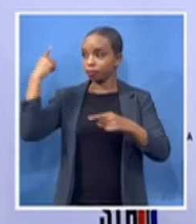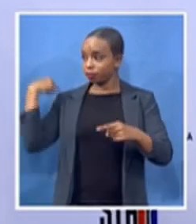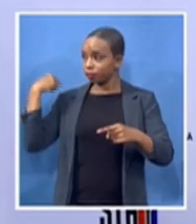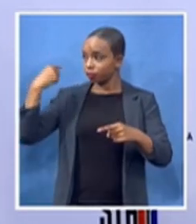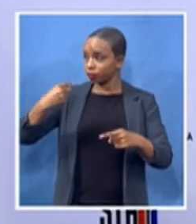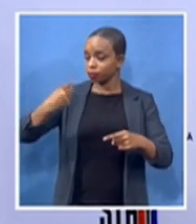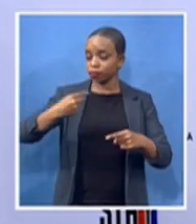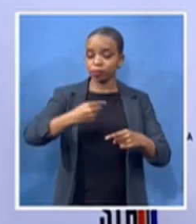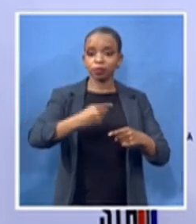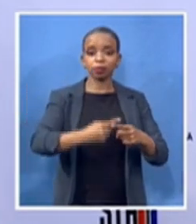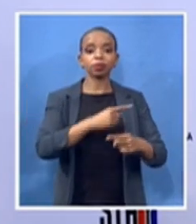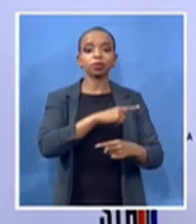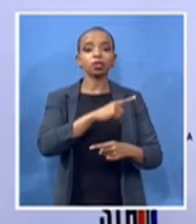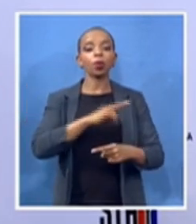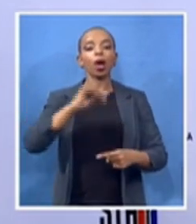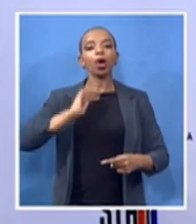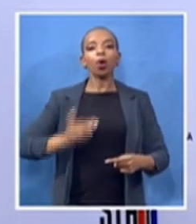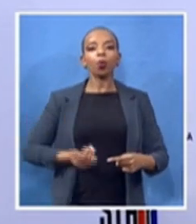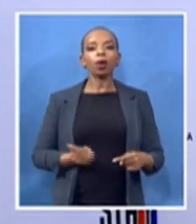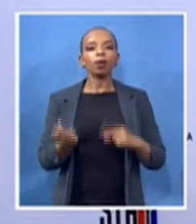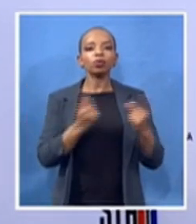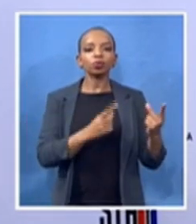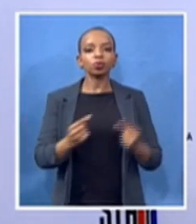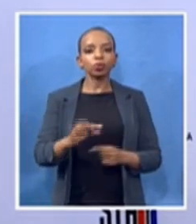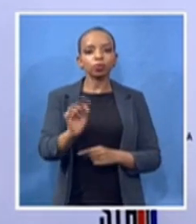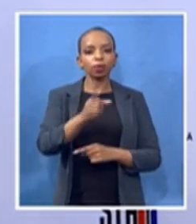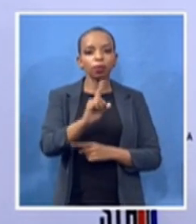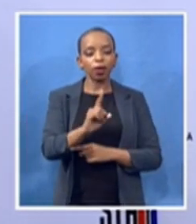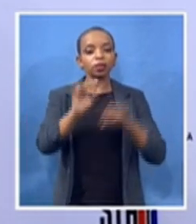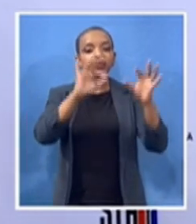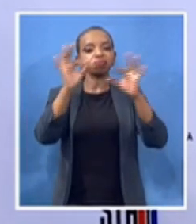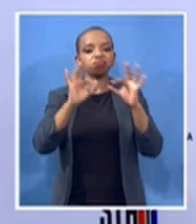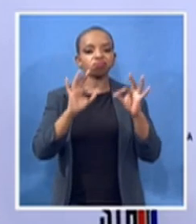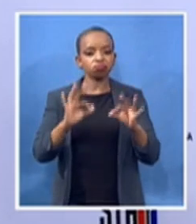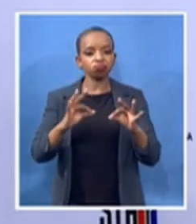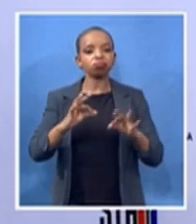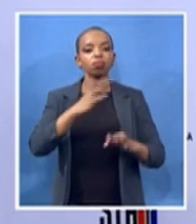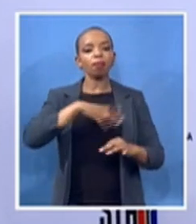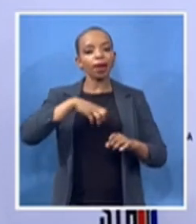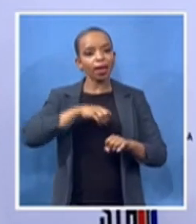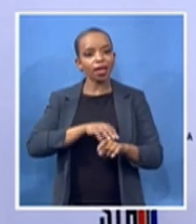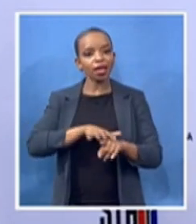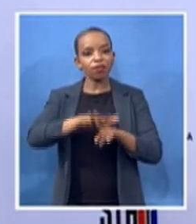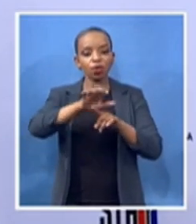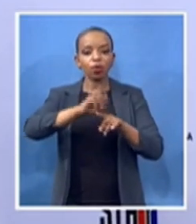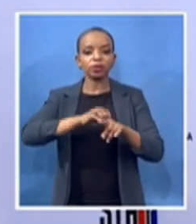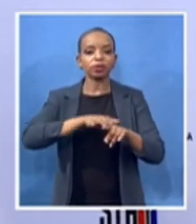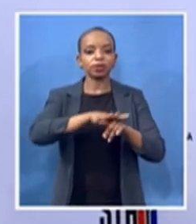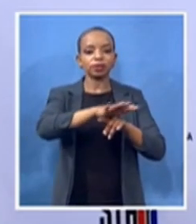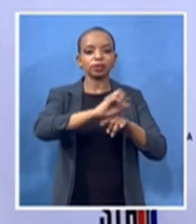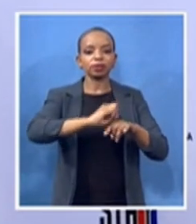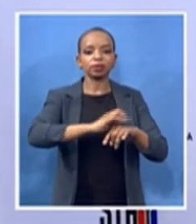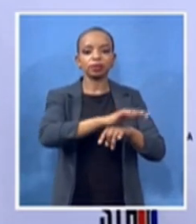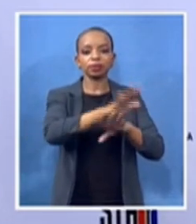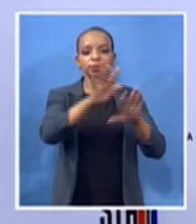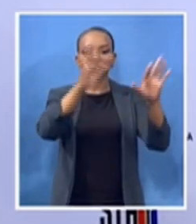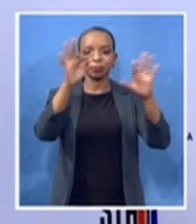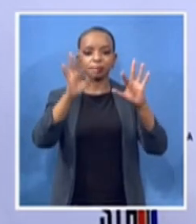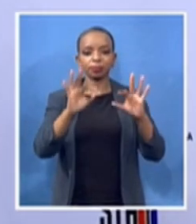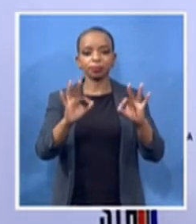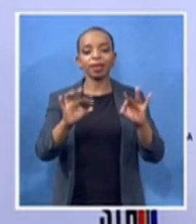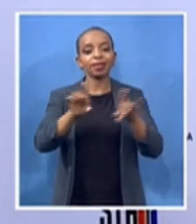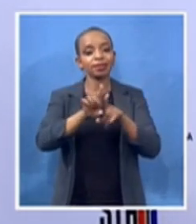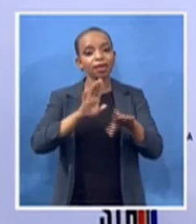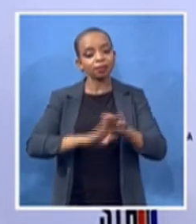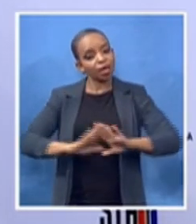strides in their spheres of influence and of course encouraging them to do more and also while encouraging others to